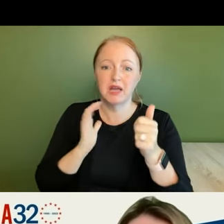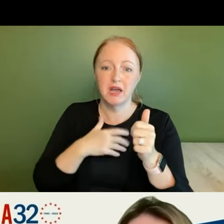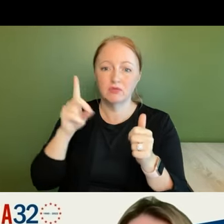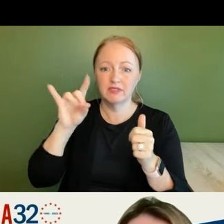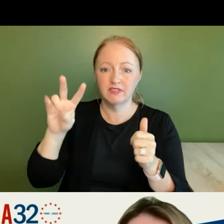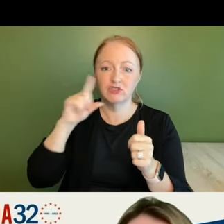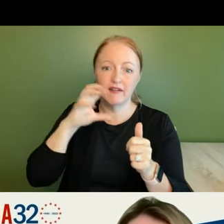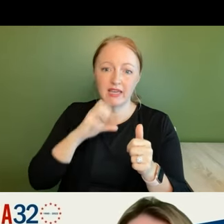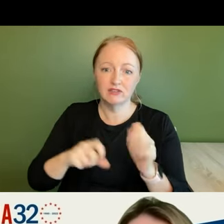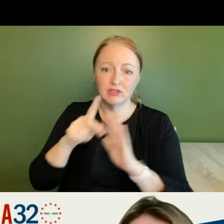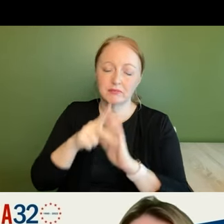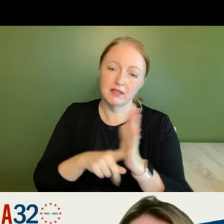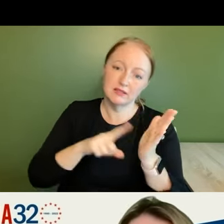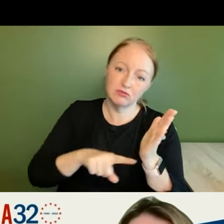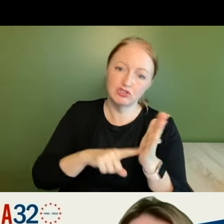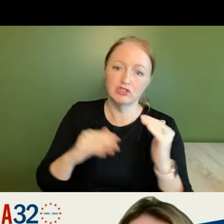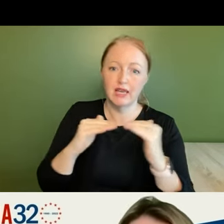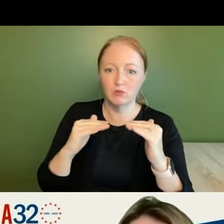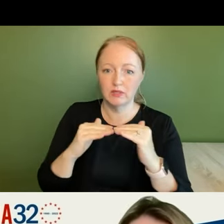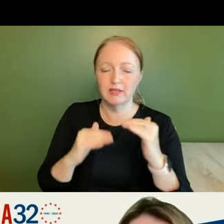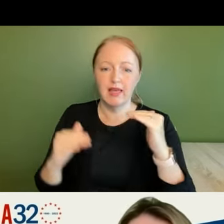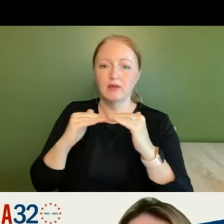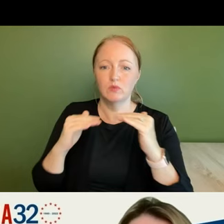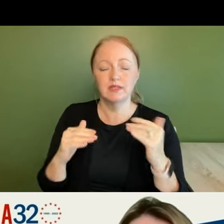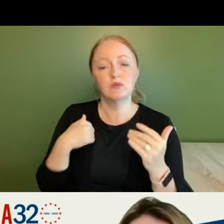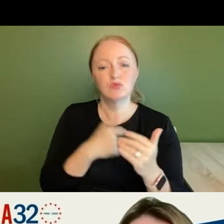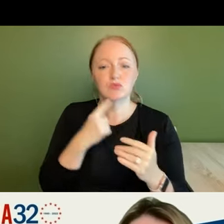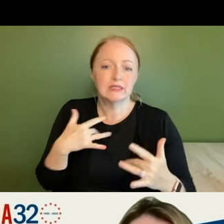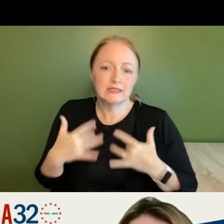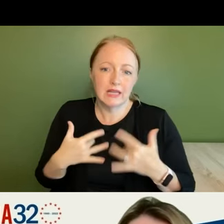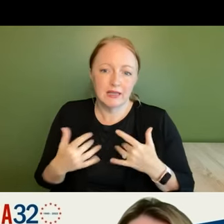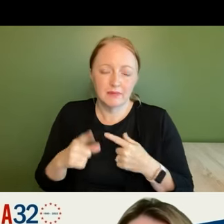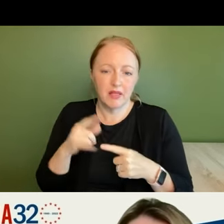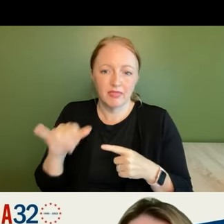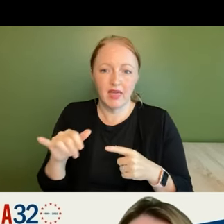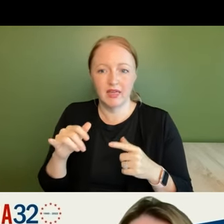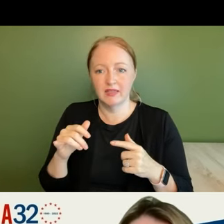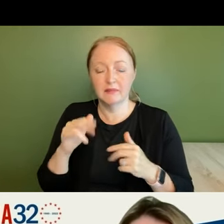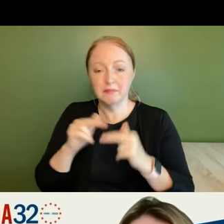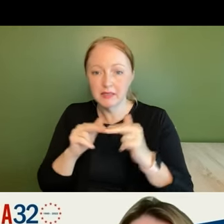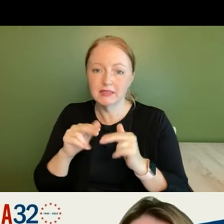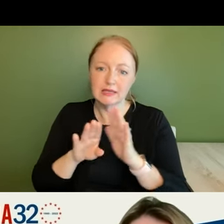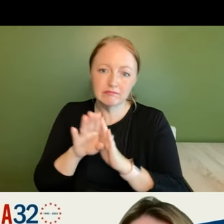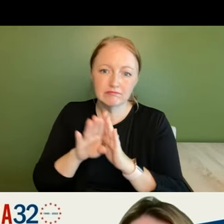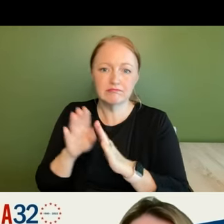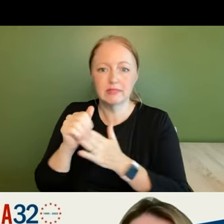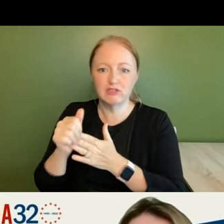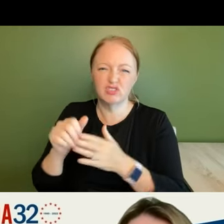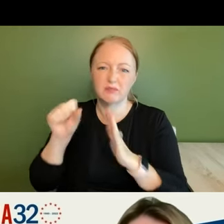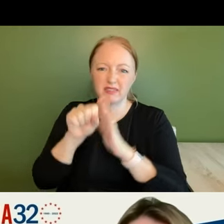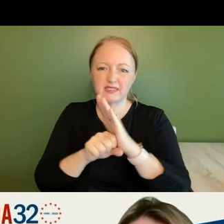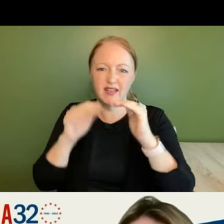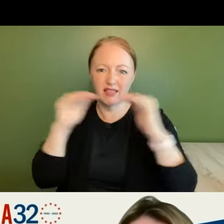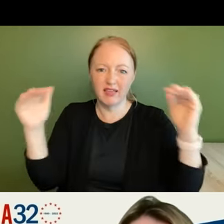of aging policy research and equity we're very excited about that and building the leadership capacity at the state level